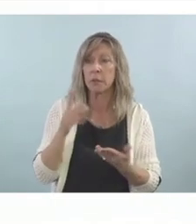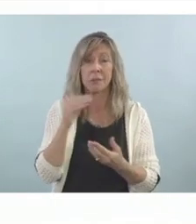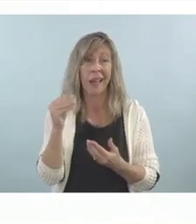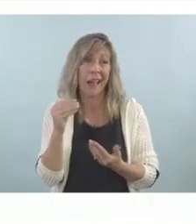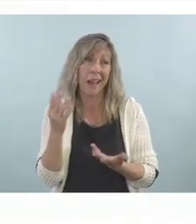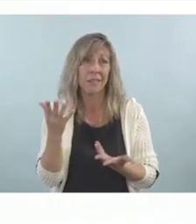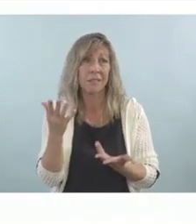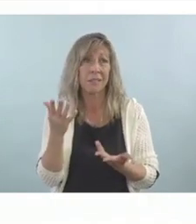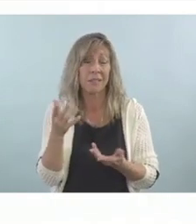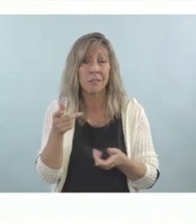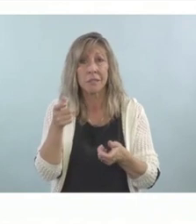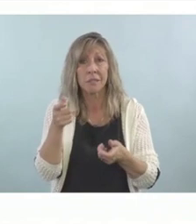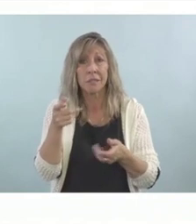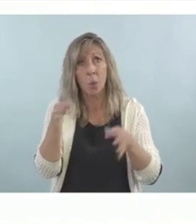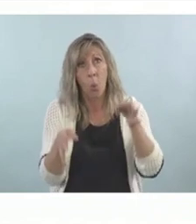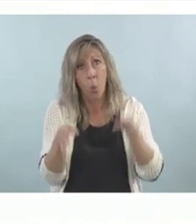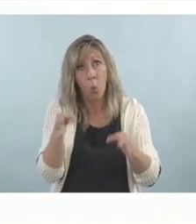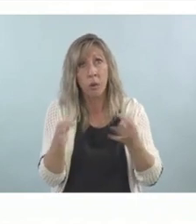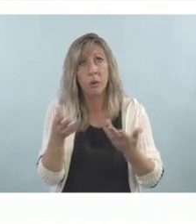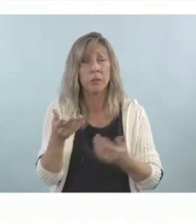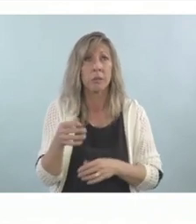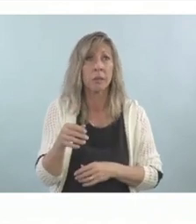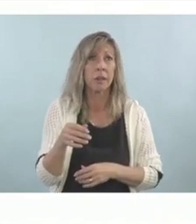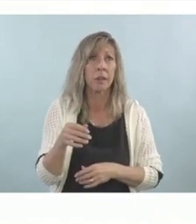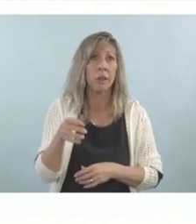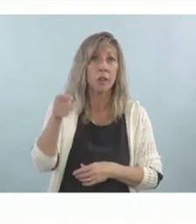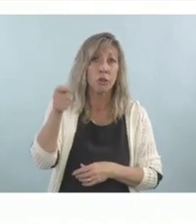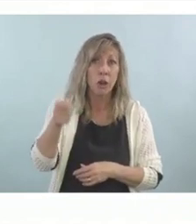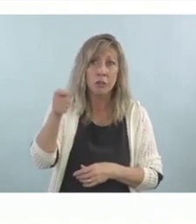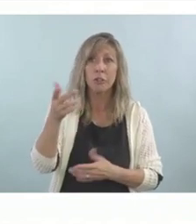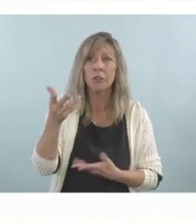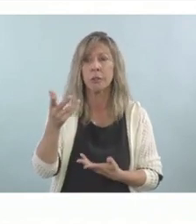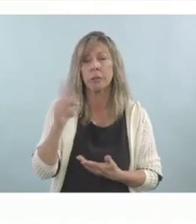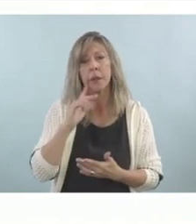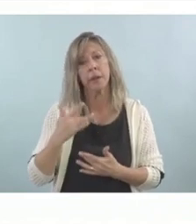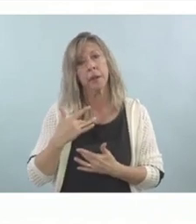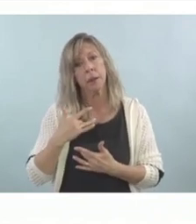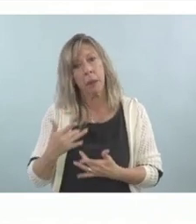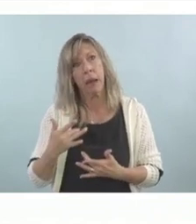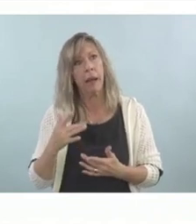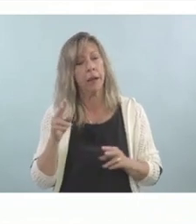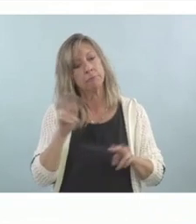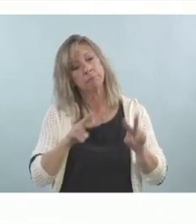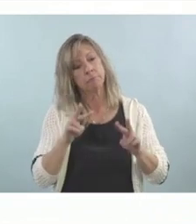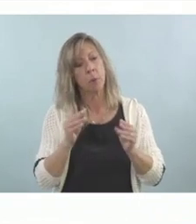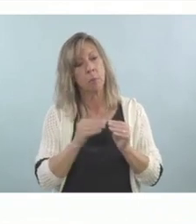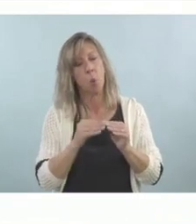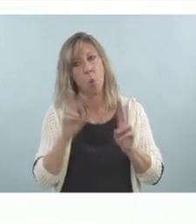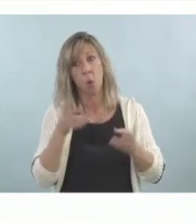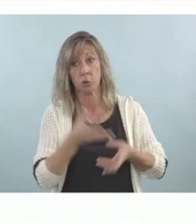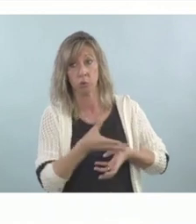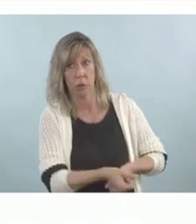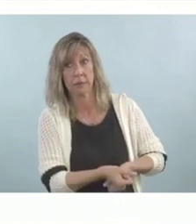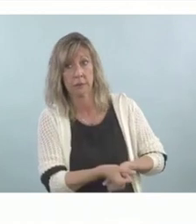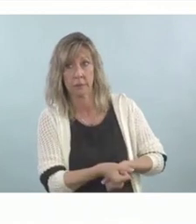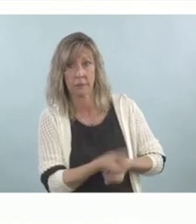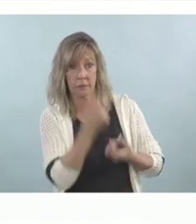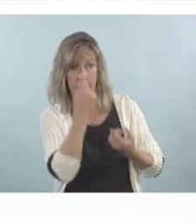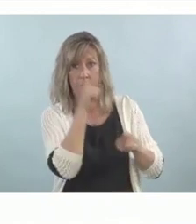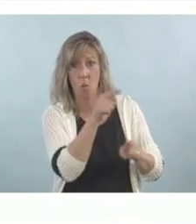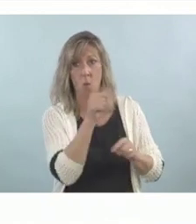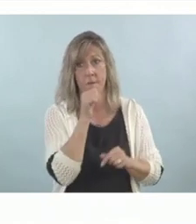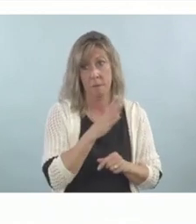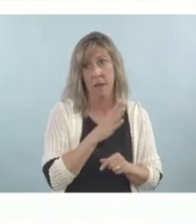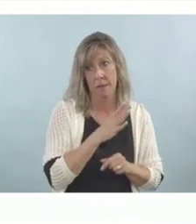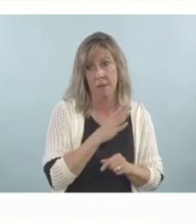tend to extend more trust to females than they do to males. And so they are often given shorter